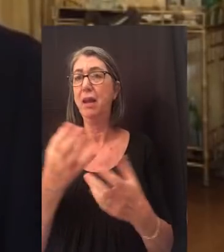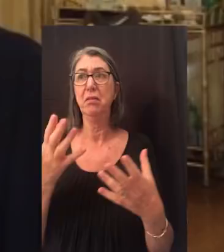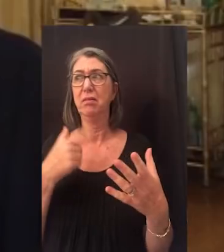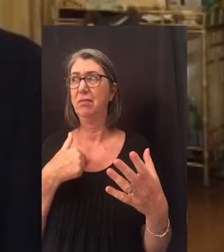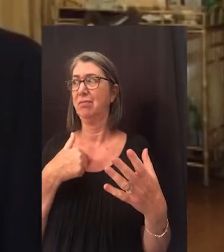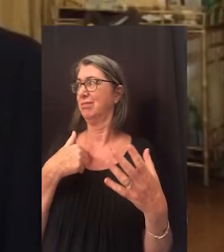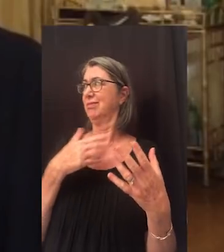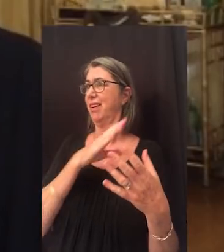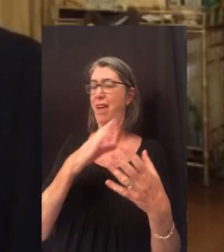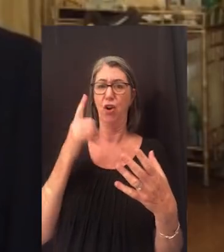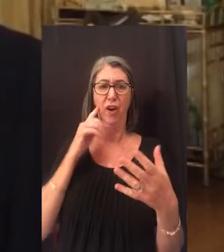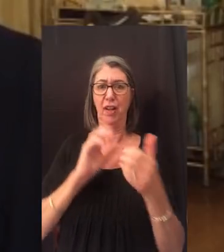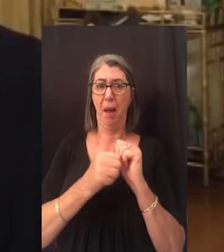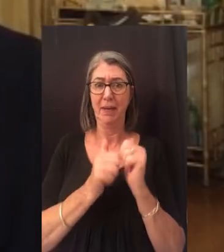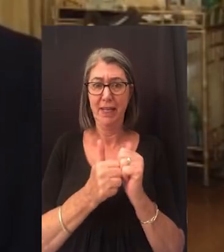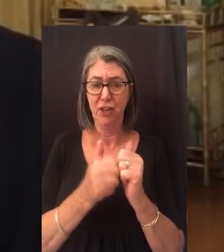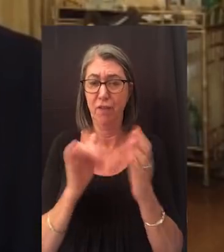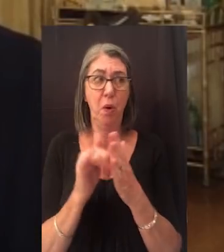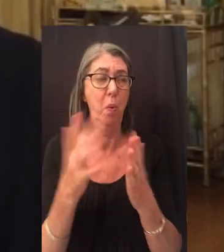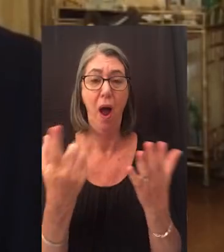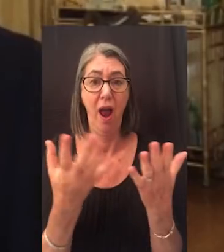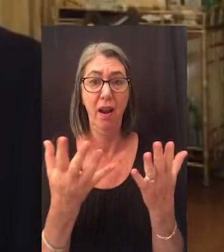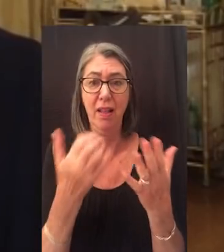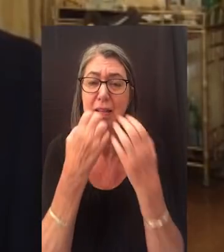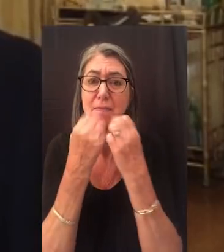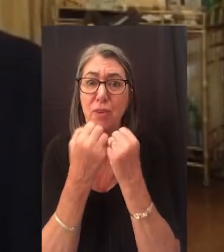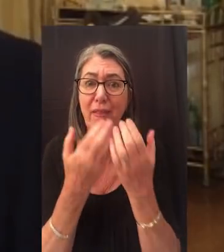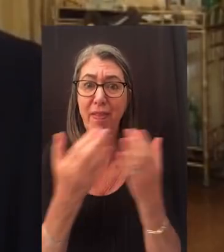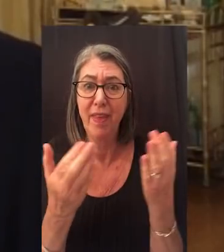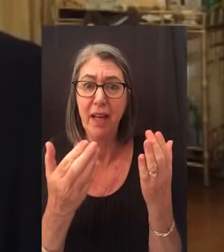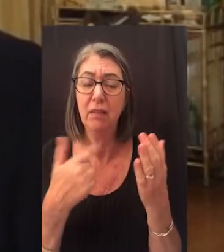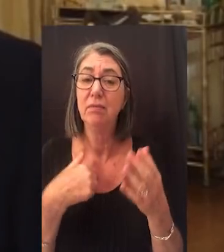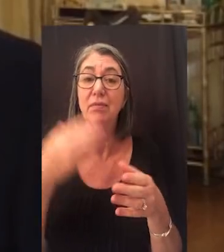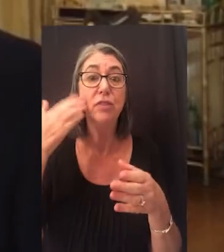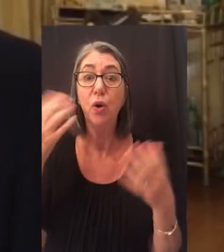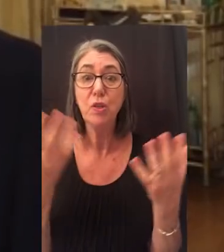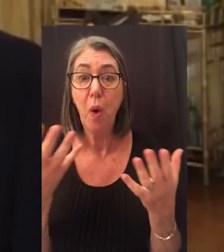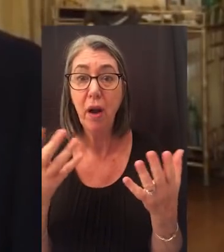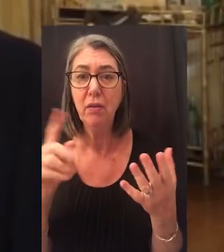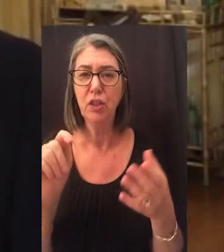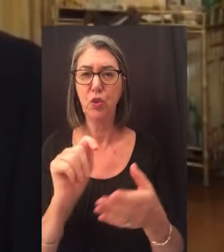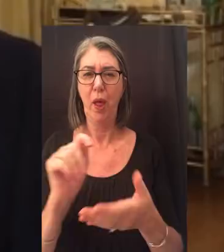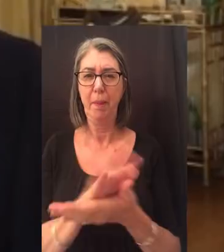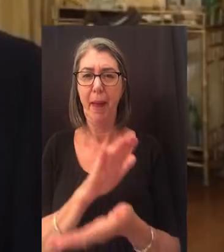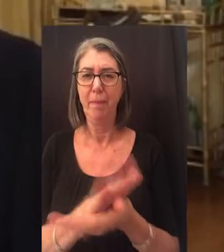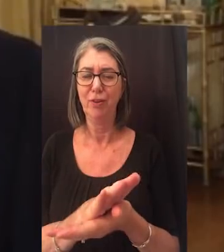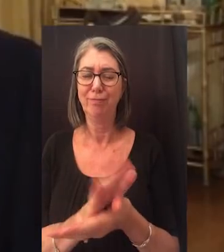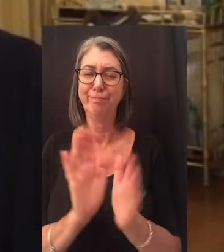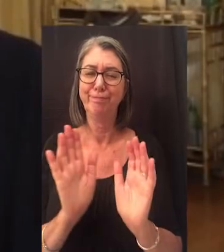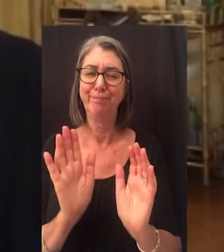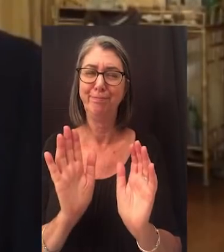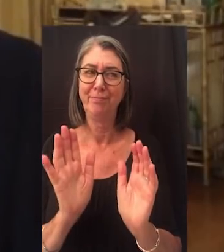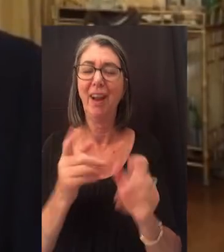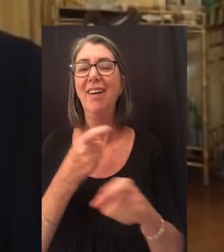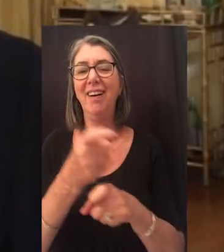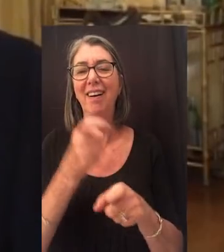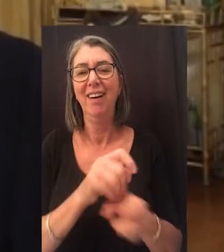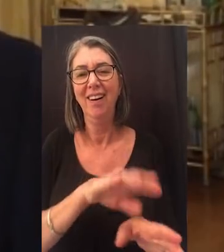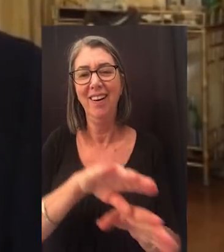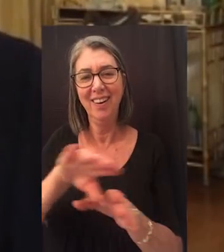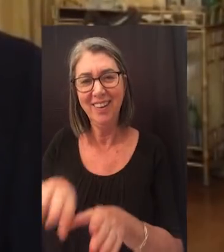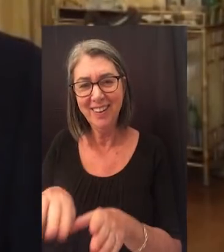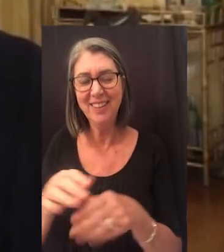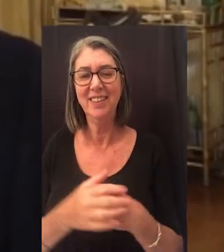unheard of competition for that precious commodity endearingly known as toilet paper. All joking